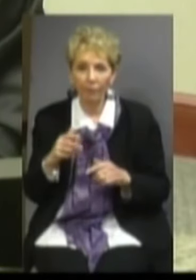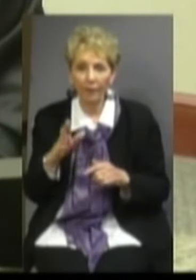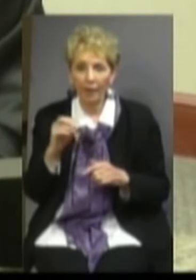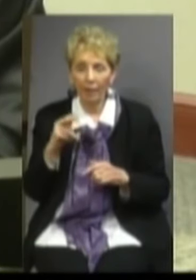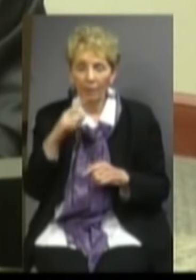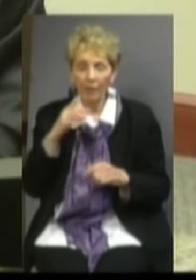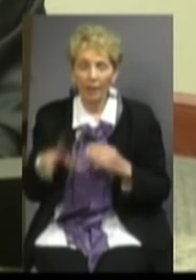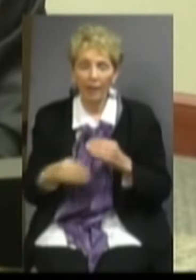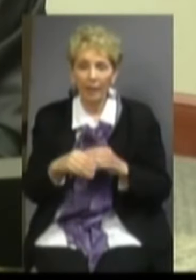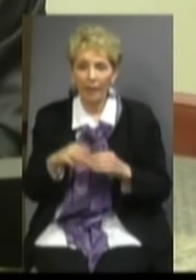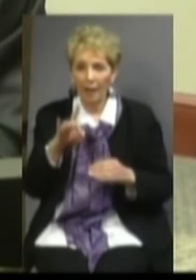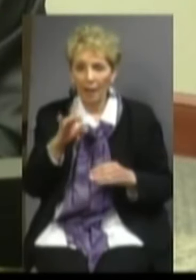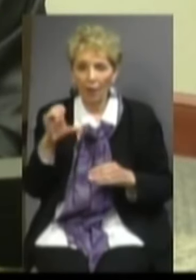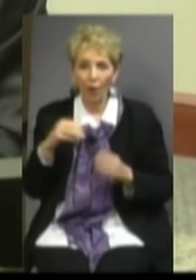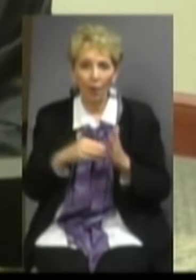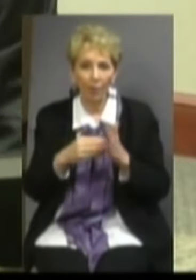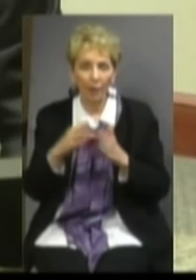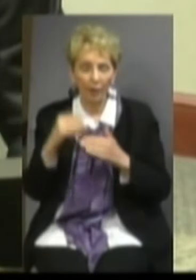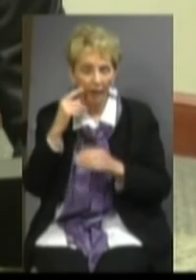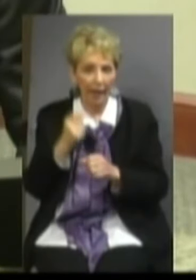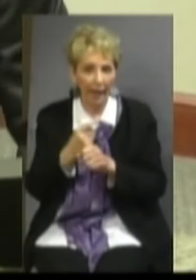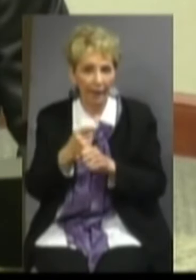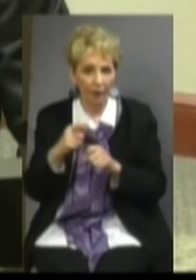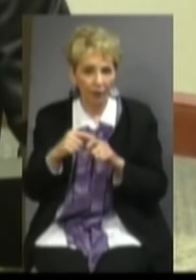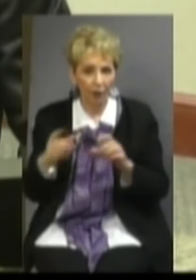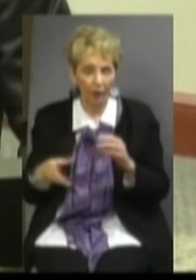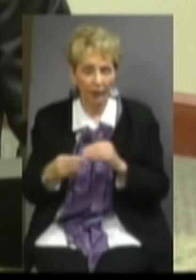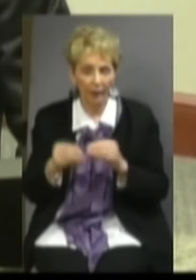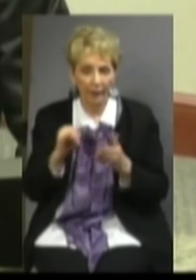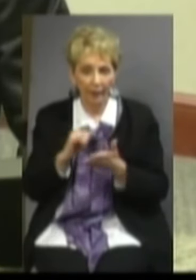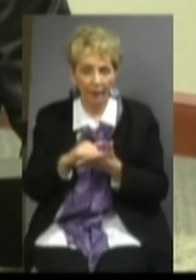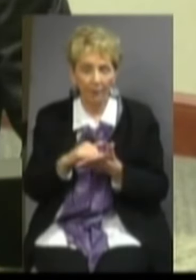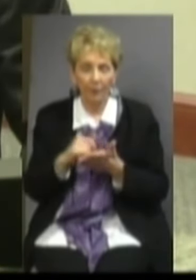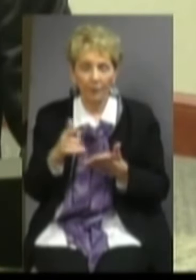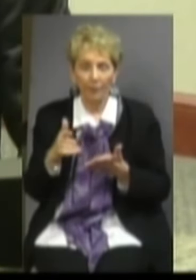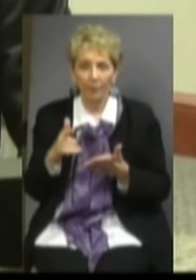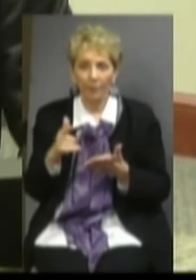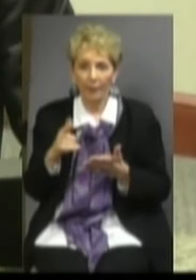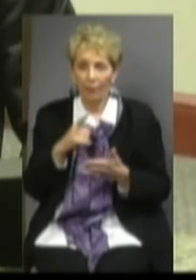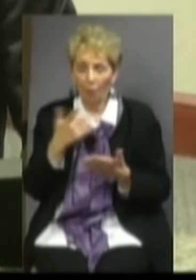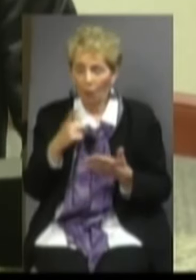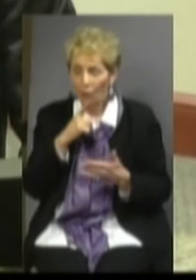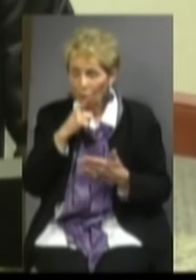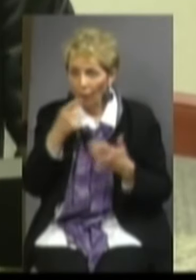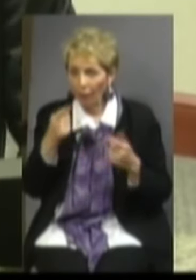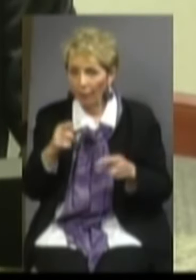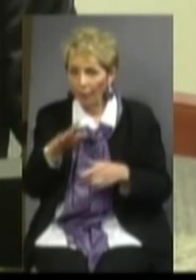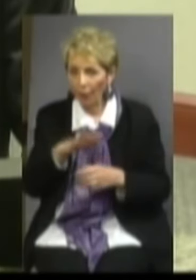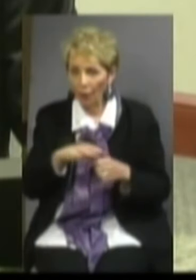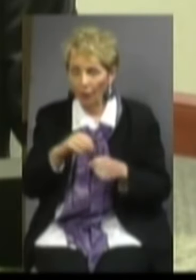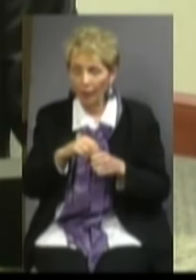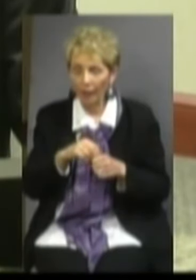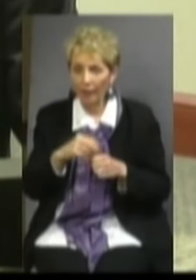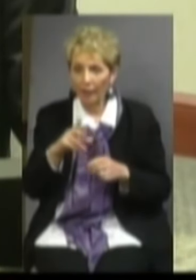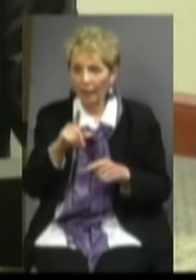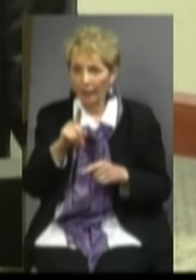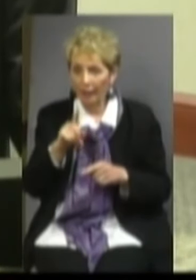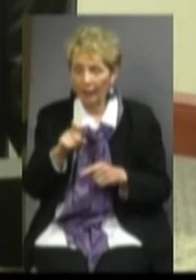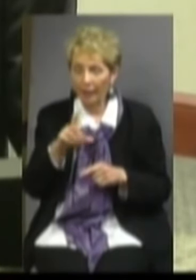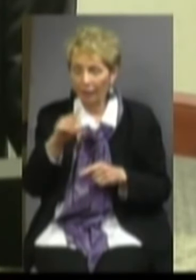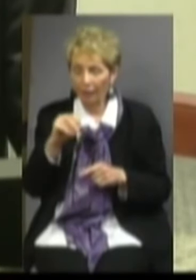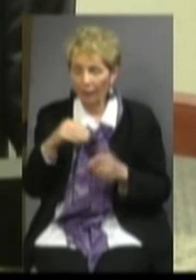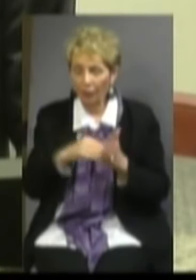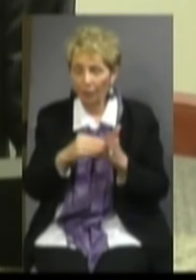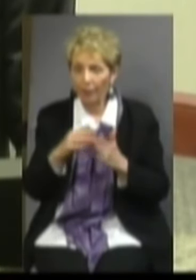bond will add about $800 million annually to the total debt service for the state, but the reality is it will be somewhere in the neighborhood of about $150